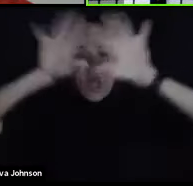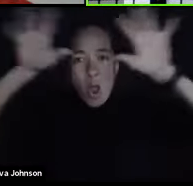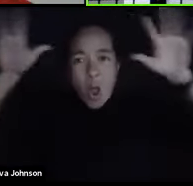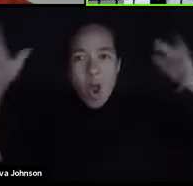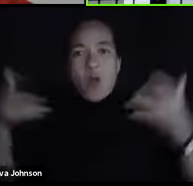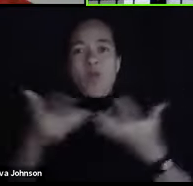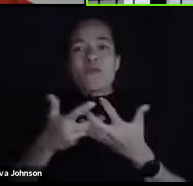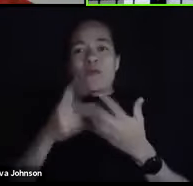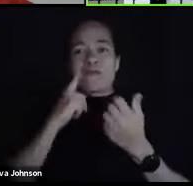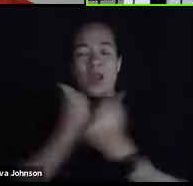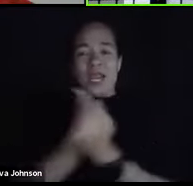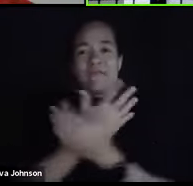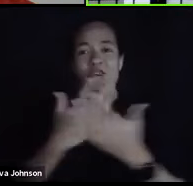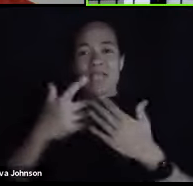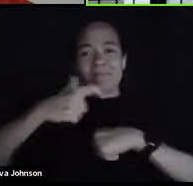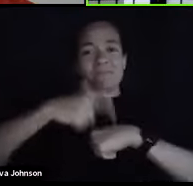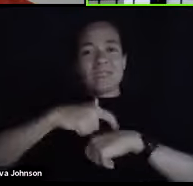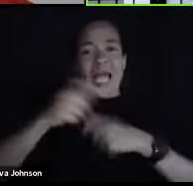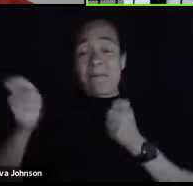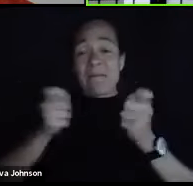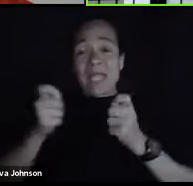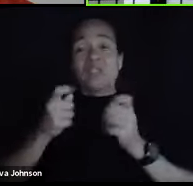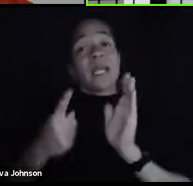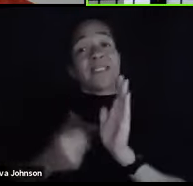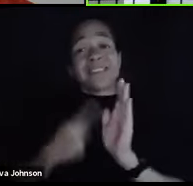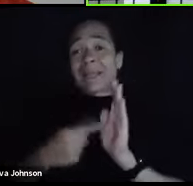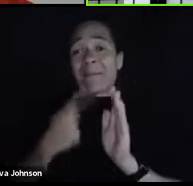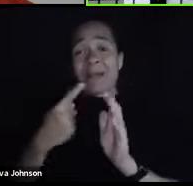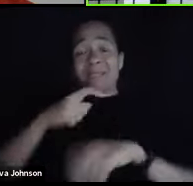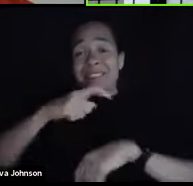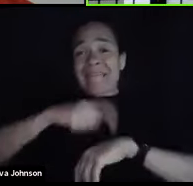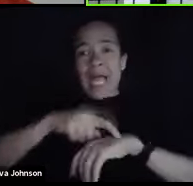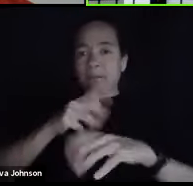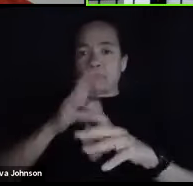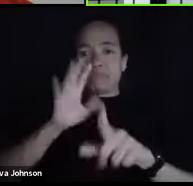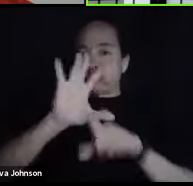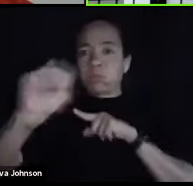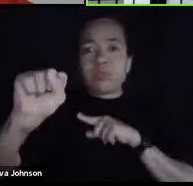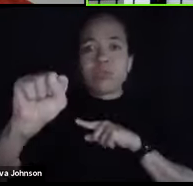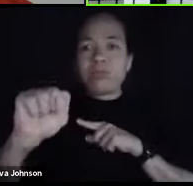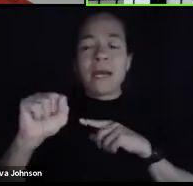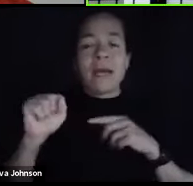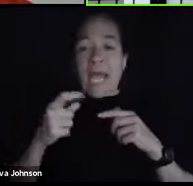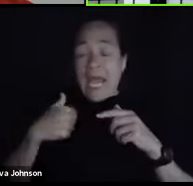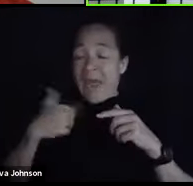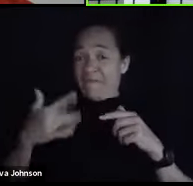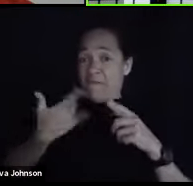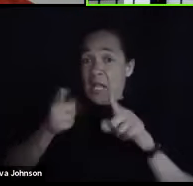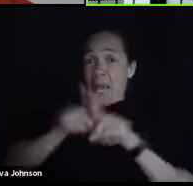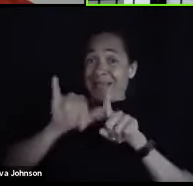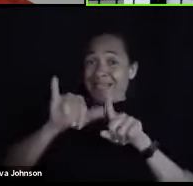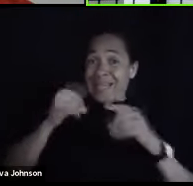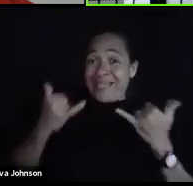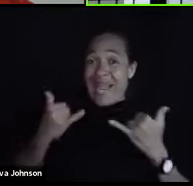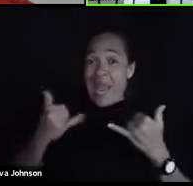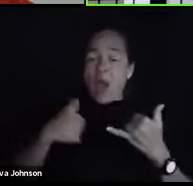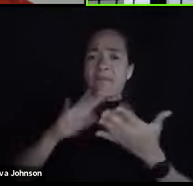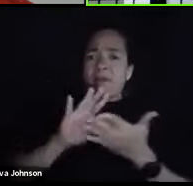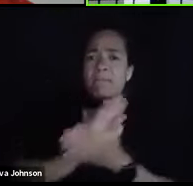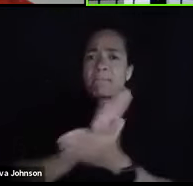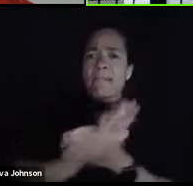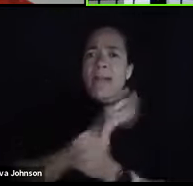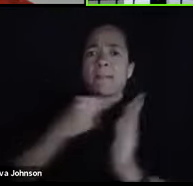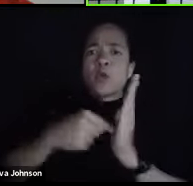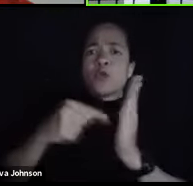And sometimes time can just get away from us. And I still feel that way sometimes now, even if I have a paper that's due or I have something